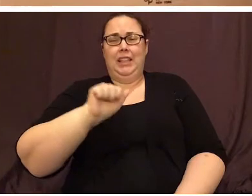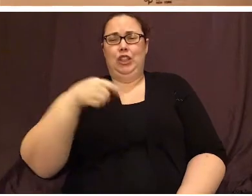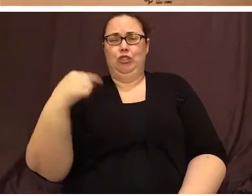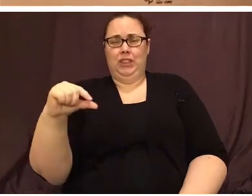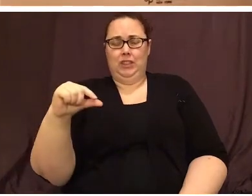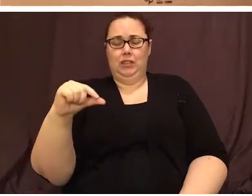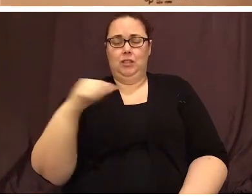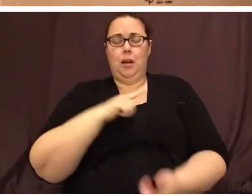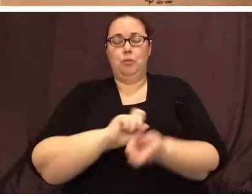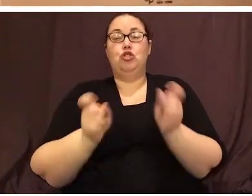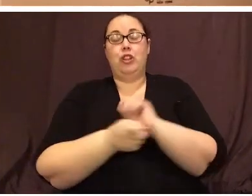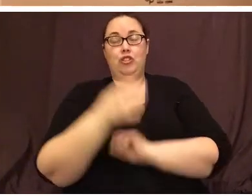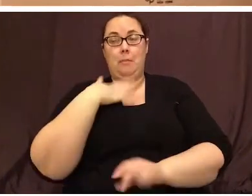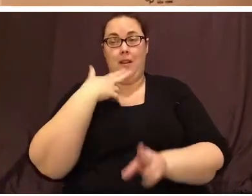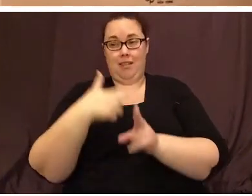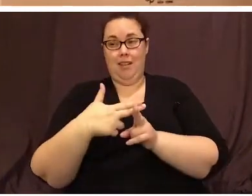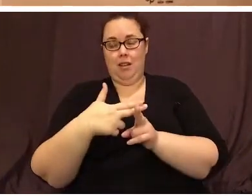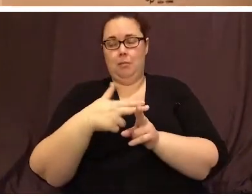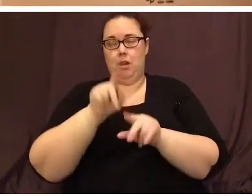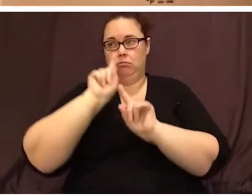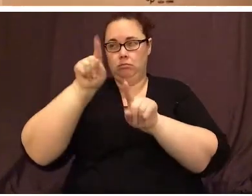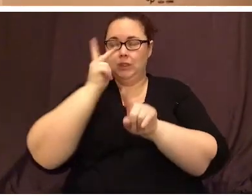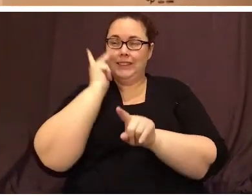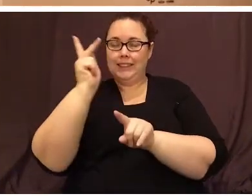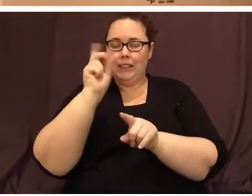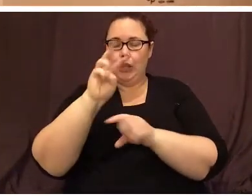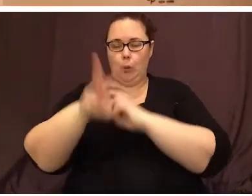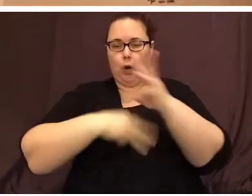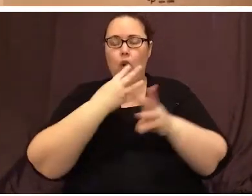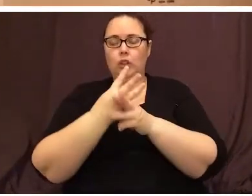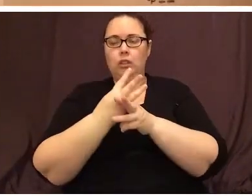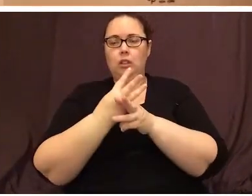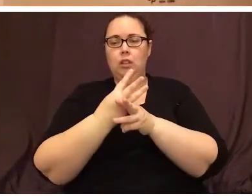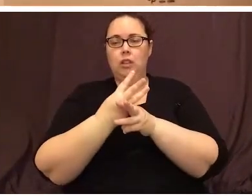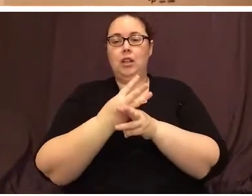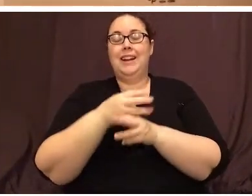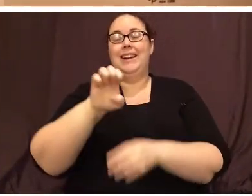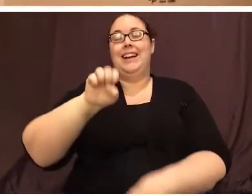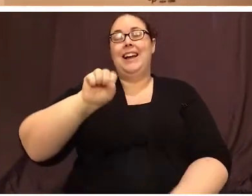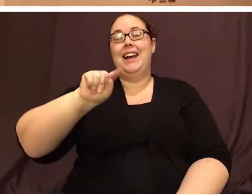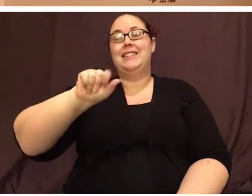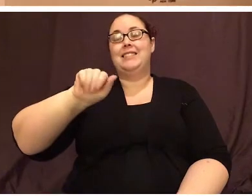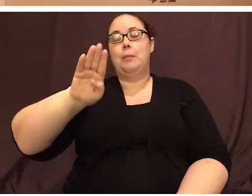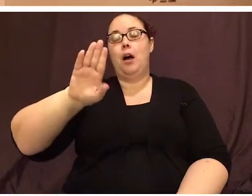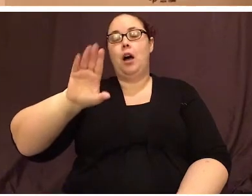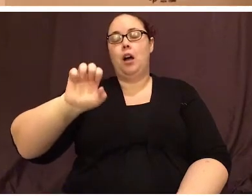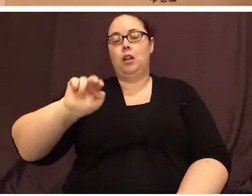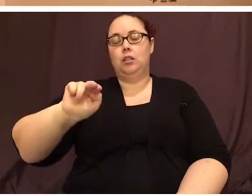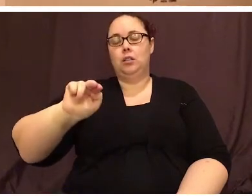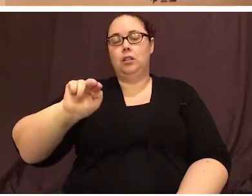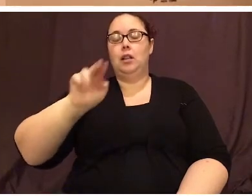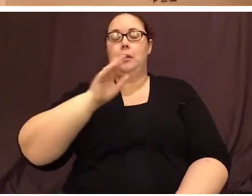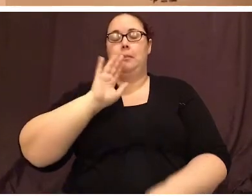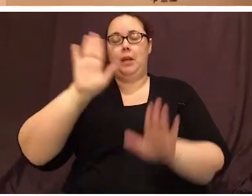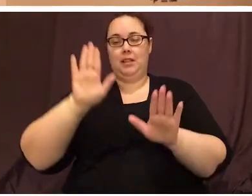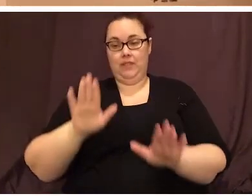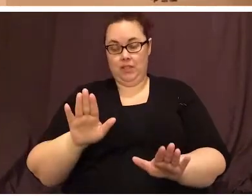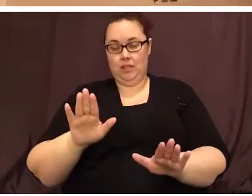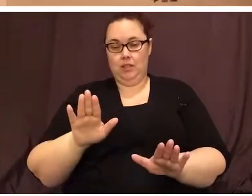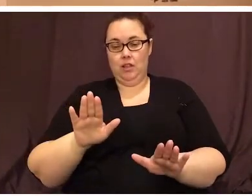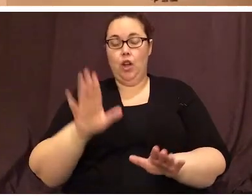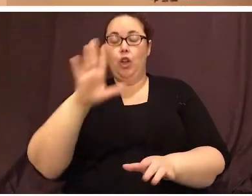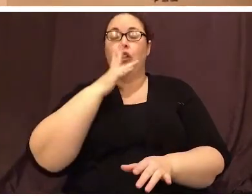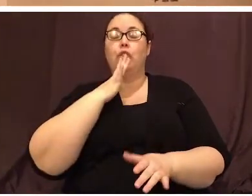Sincerely, Esteban, the Magnificent. The crown formerly known as pea green. Duncan, Duncan's bedroom,